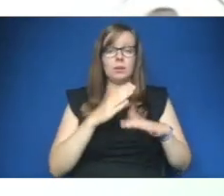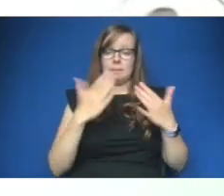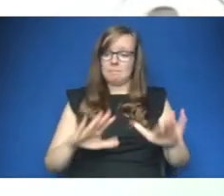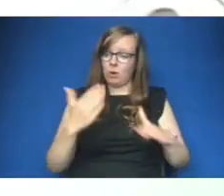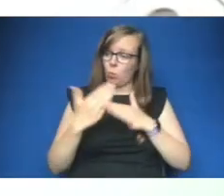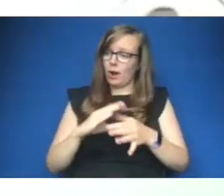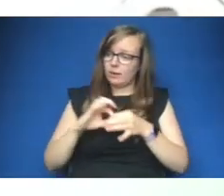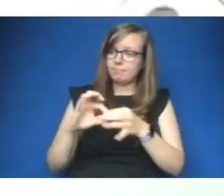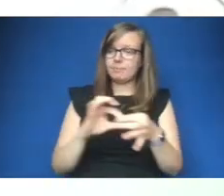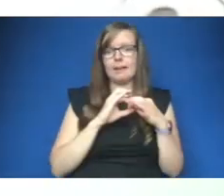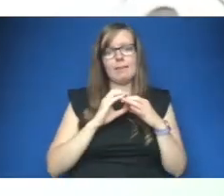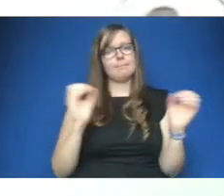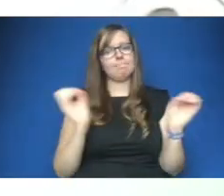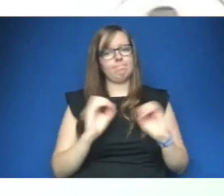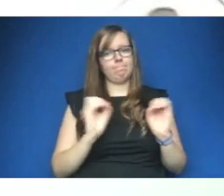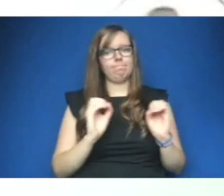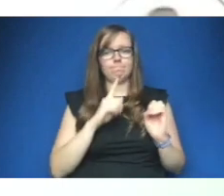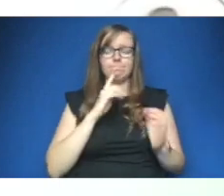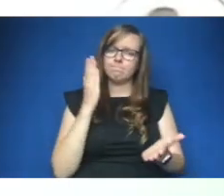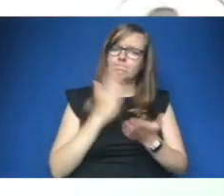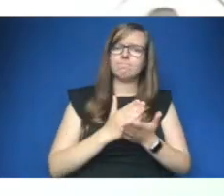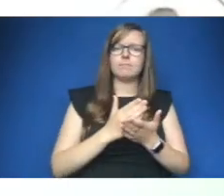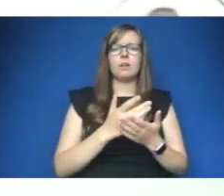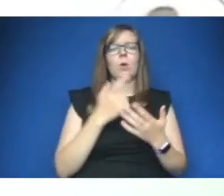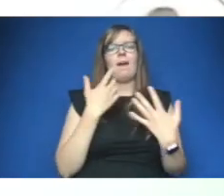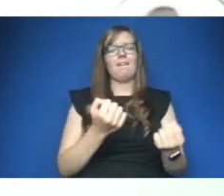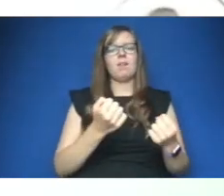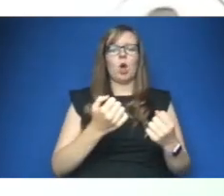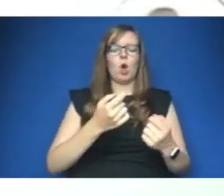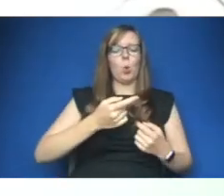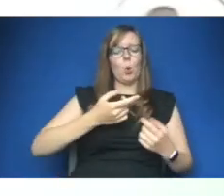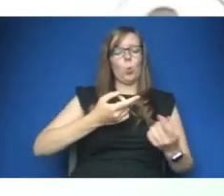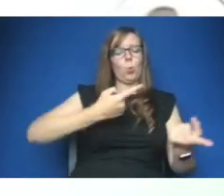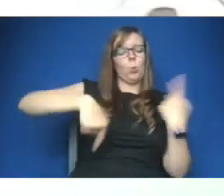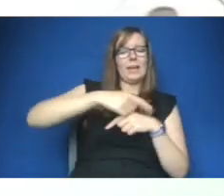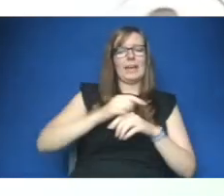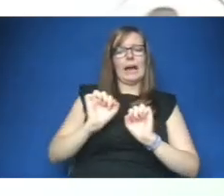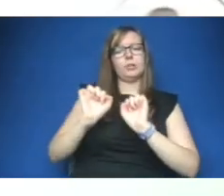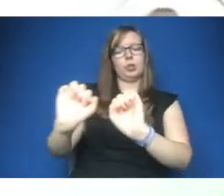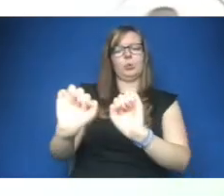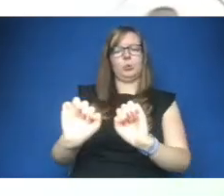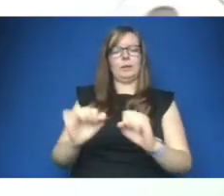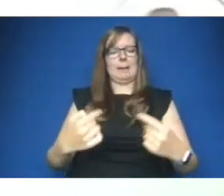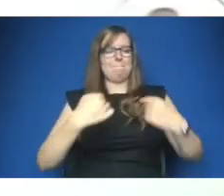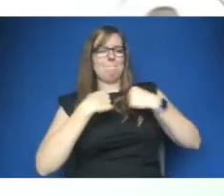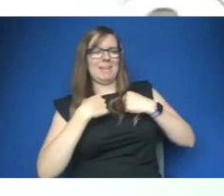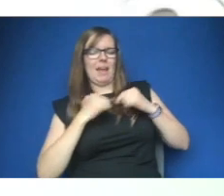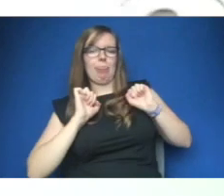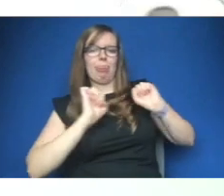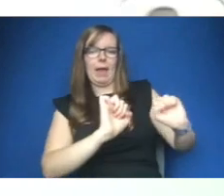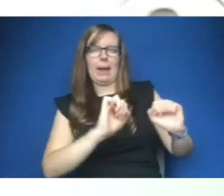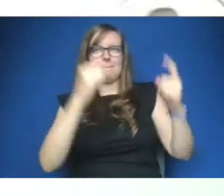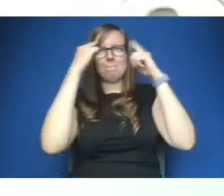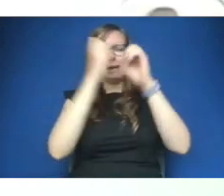very much exists a we and you culture and me and them mindset and the othering attitude